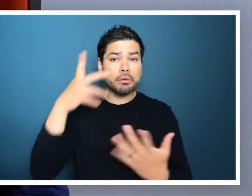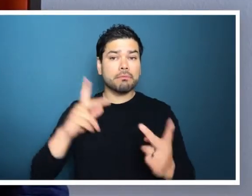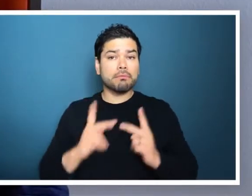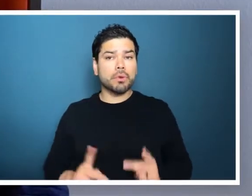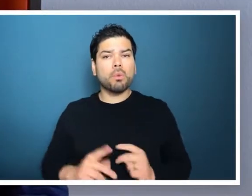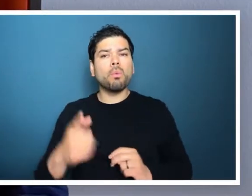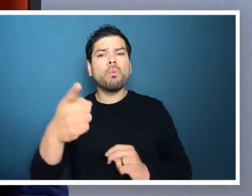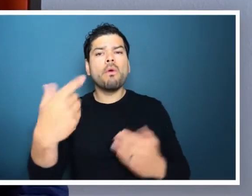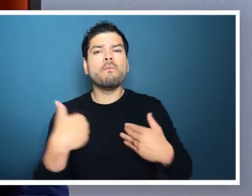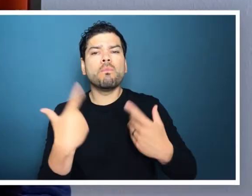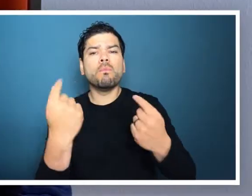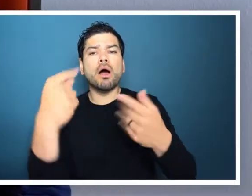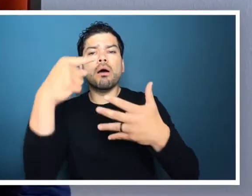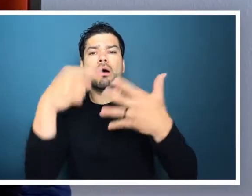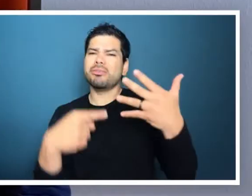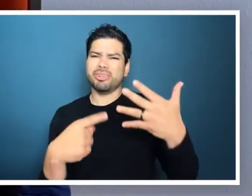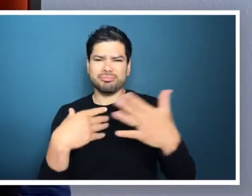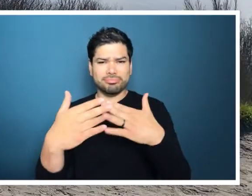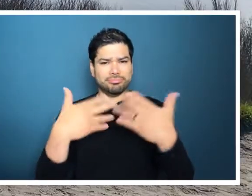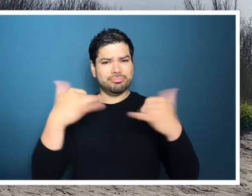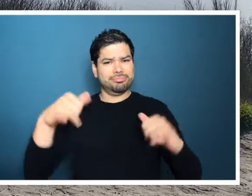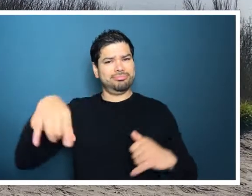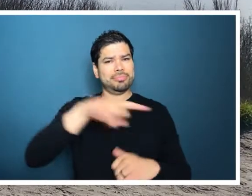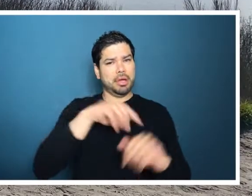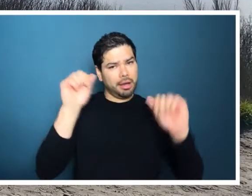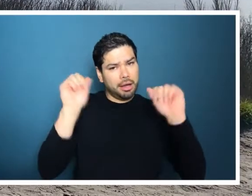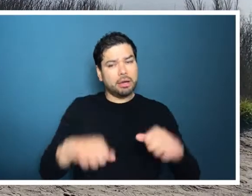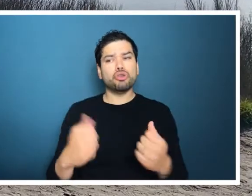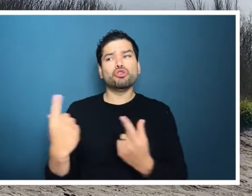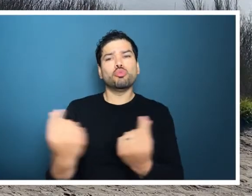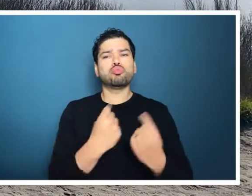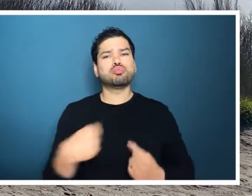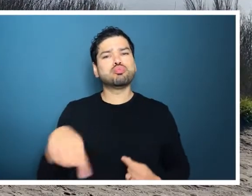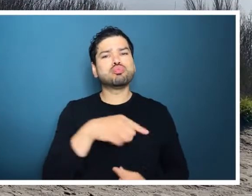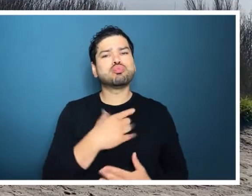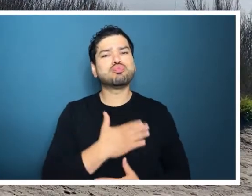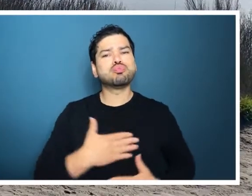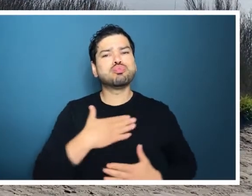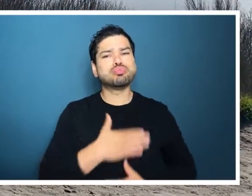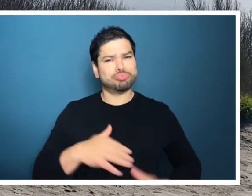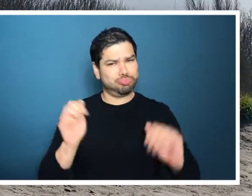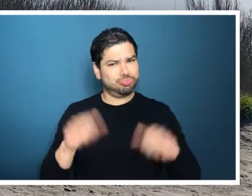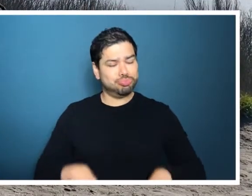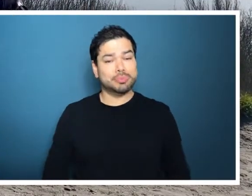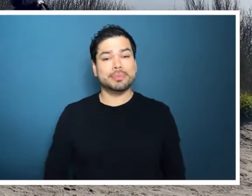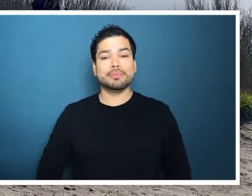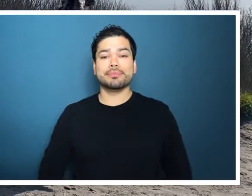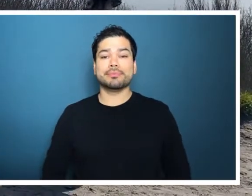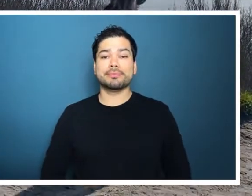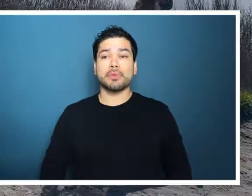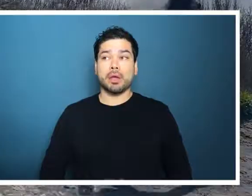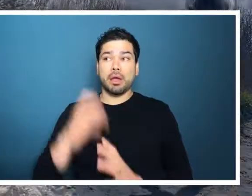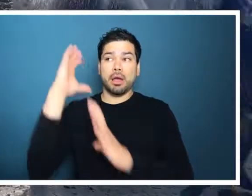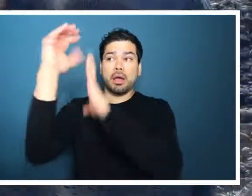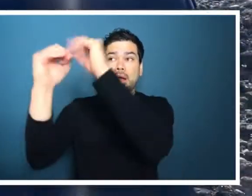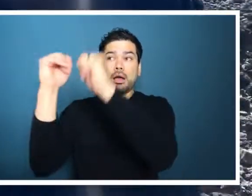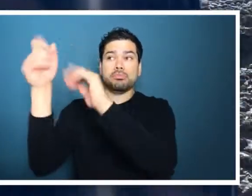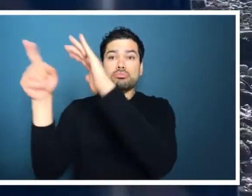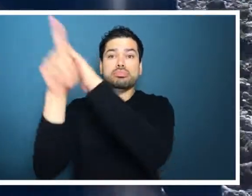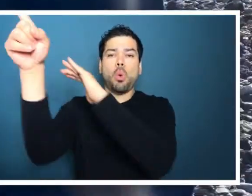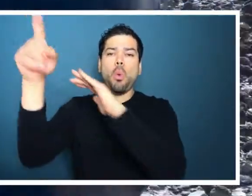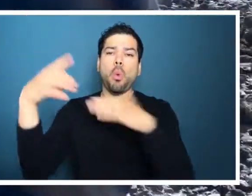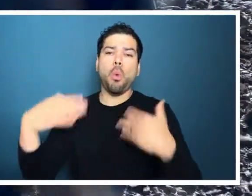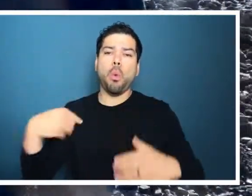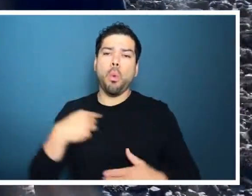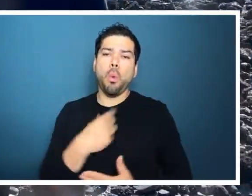intellectual or physical, what have you, we're all still capable of doing the things that we love and being outdoors